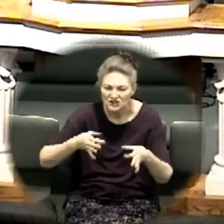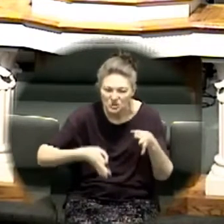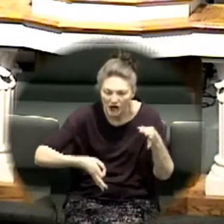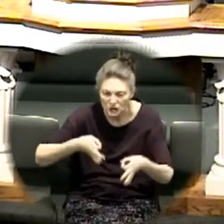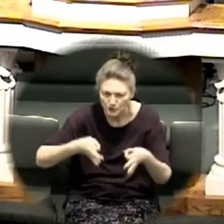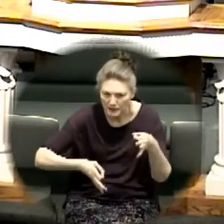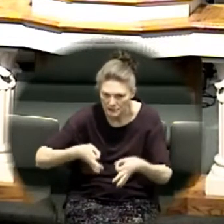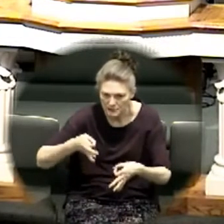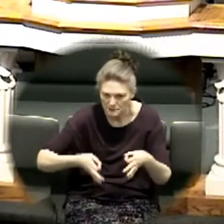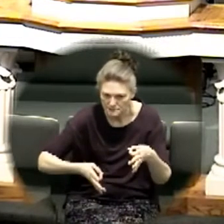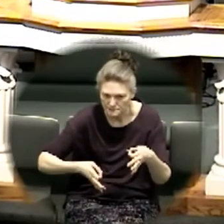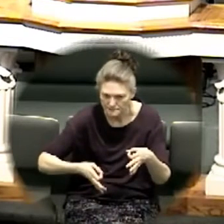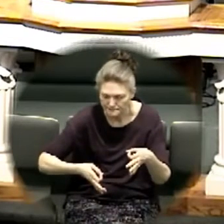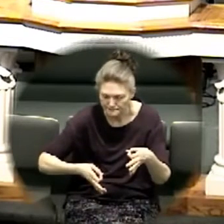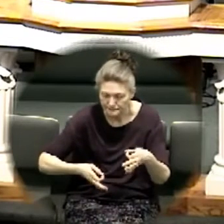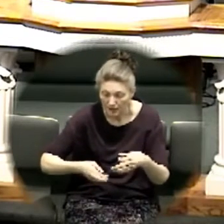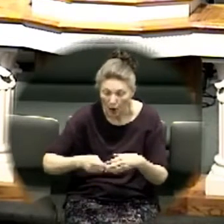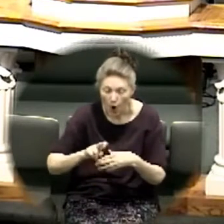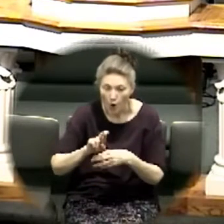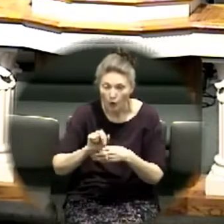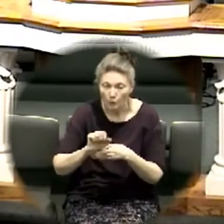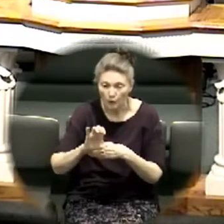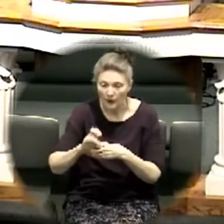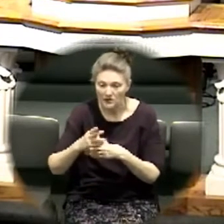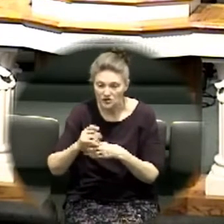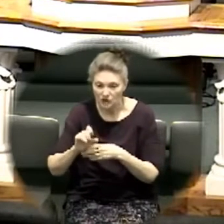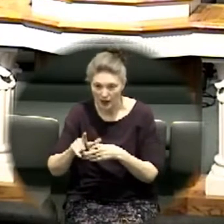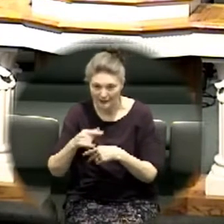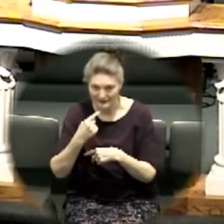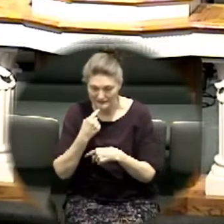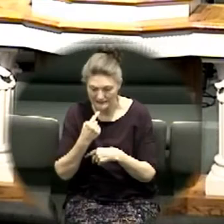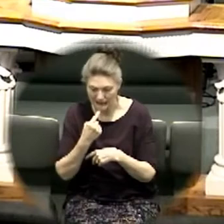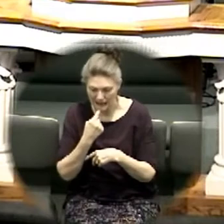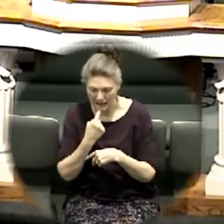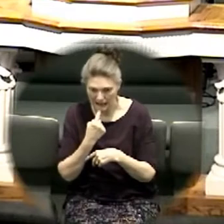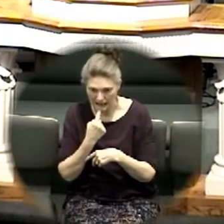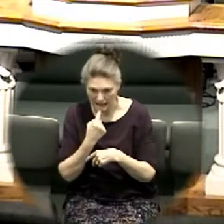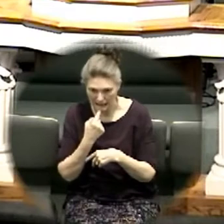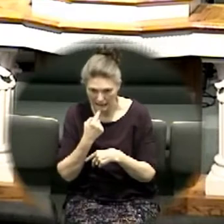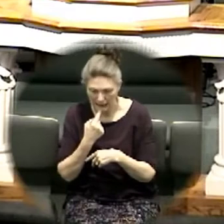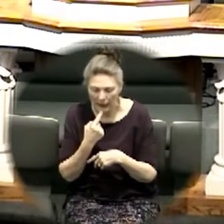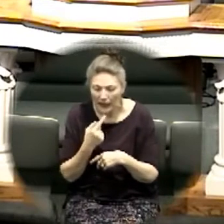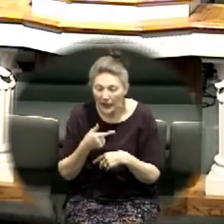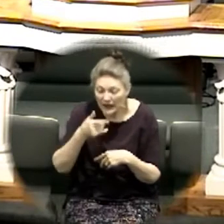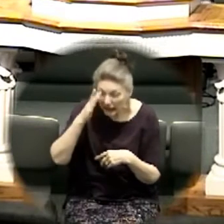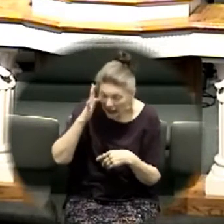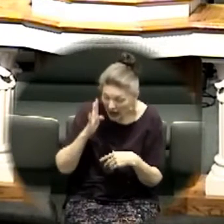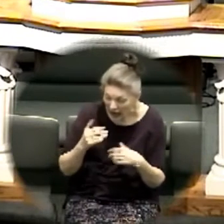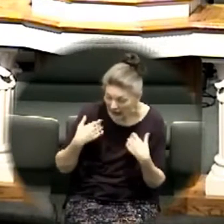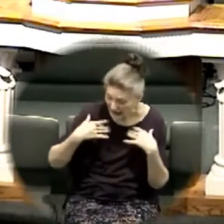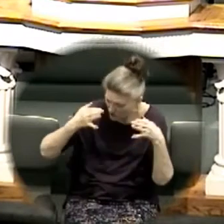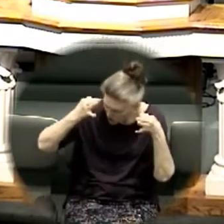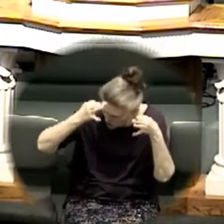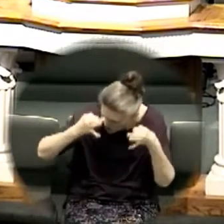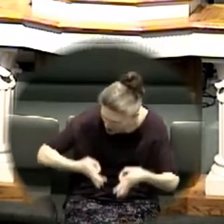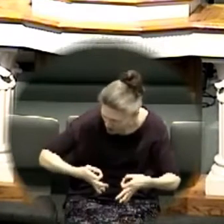source Rachel said in Genesis chapter 30 God has judged my case and he has also heard